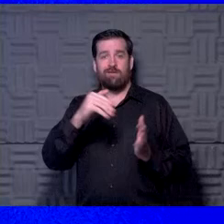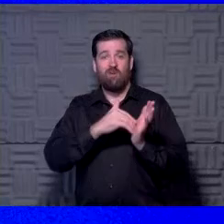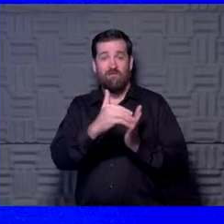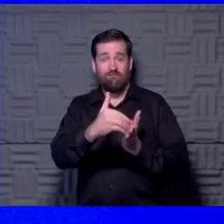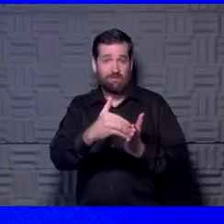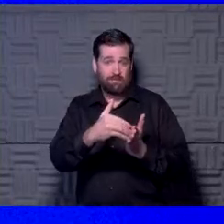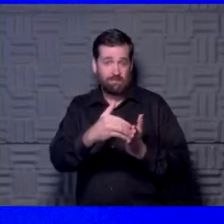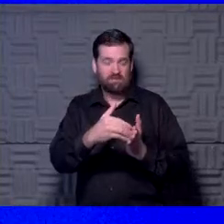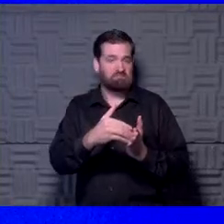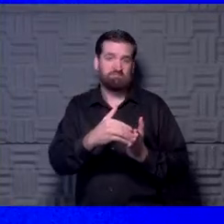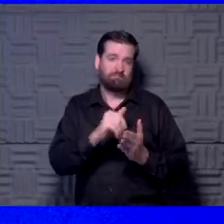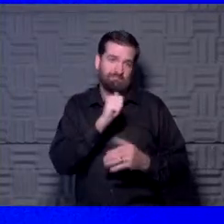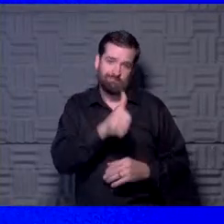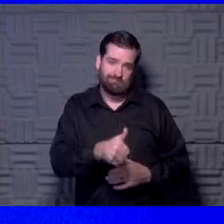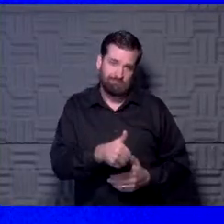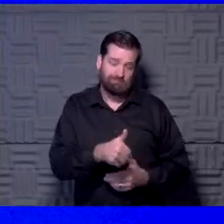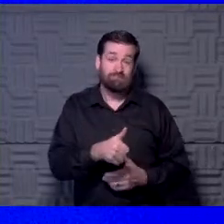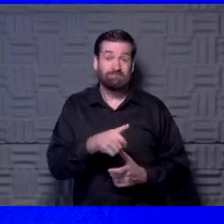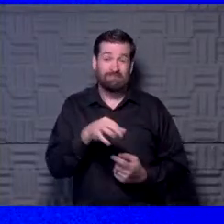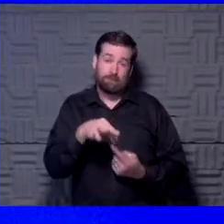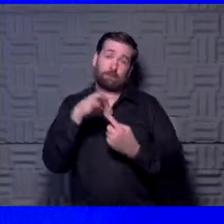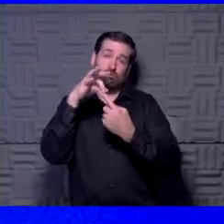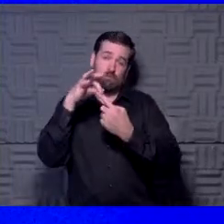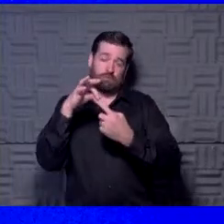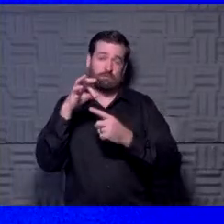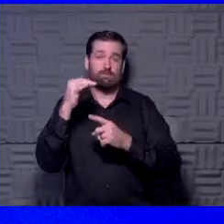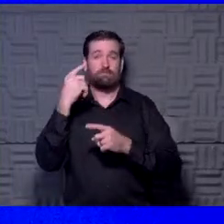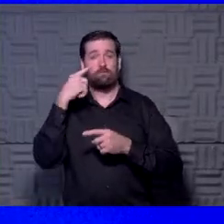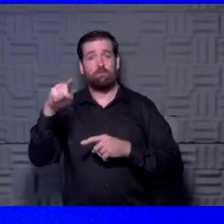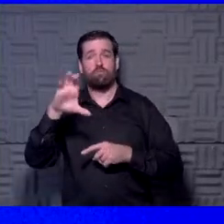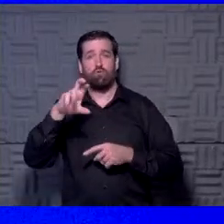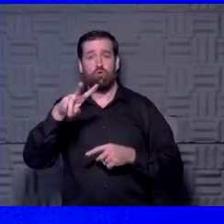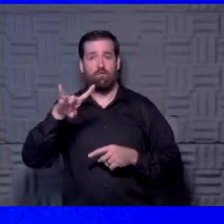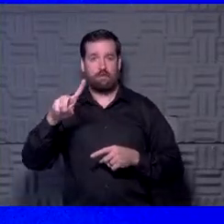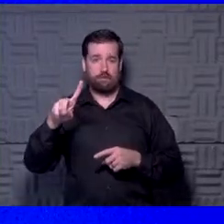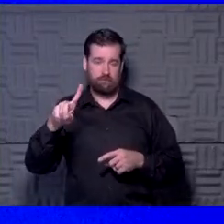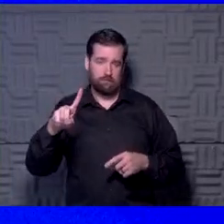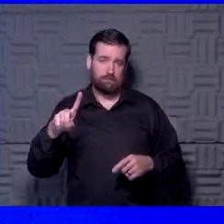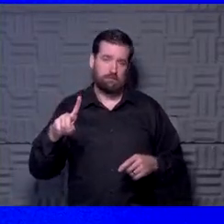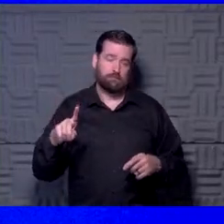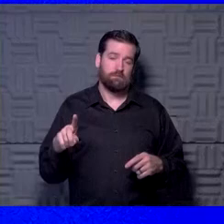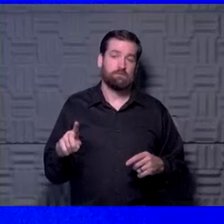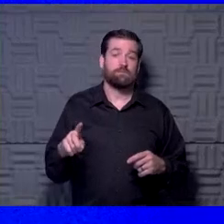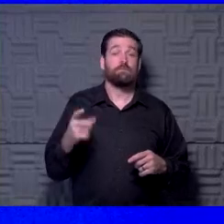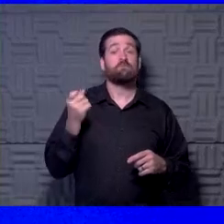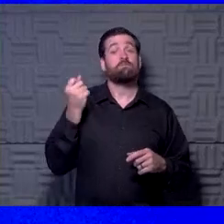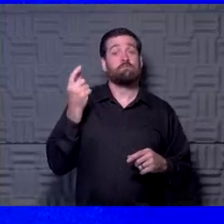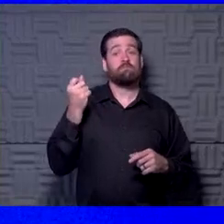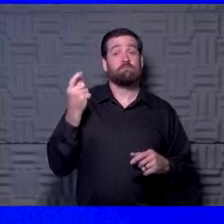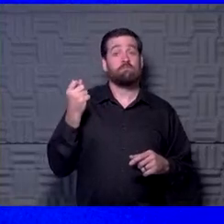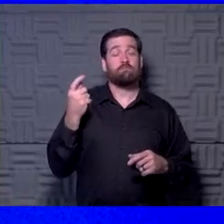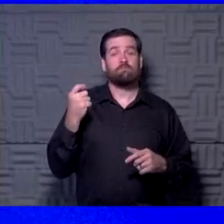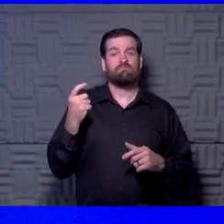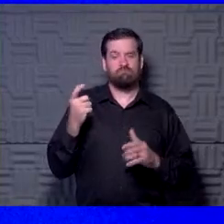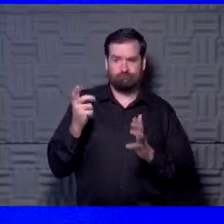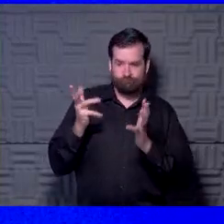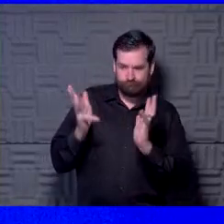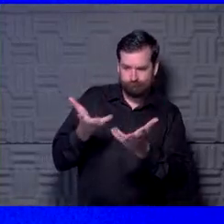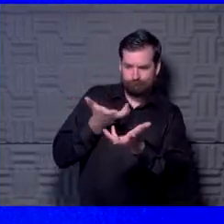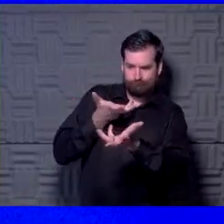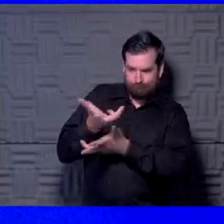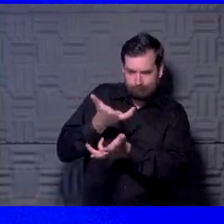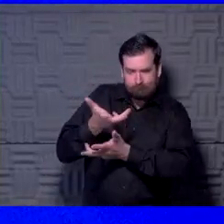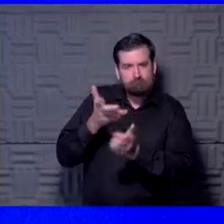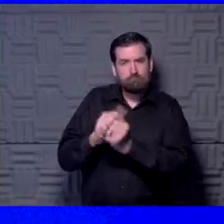for on regular basis, especially for people who've had COVID. But we do understand that just talking to the patients